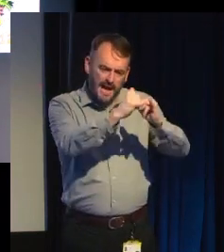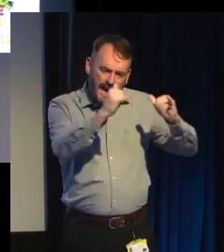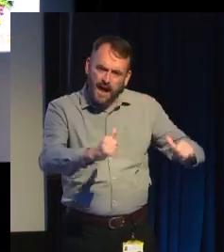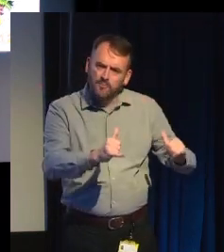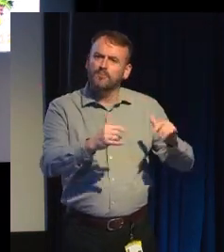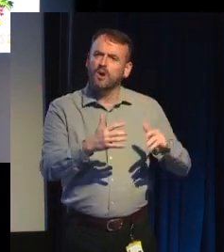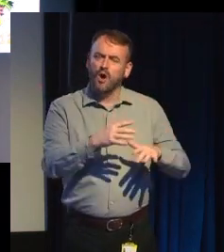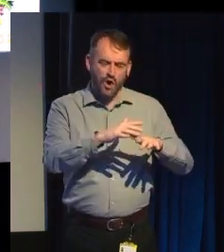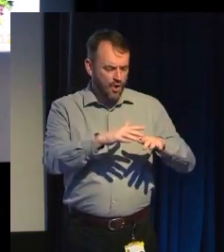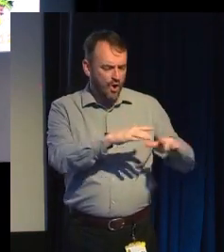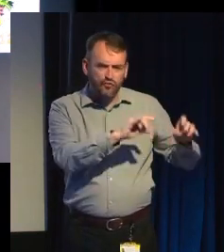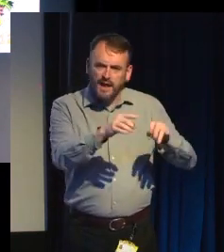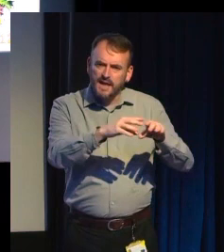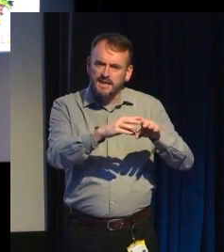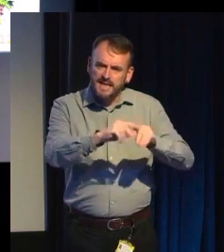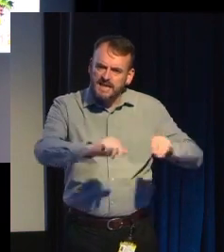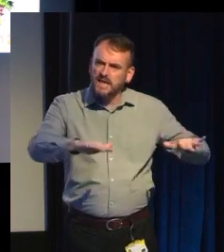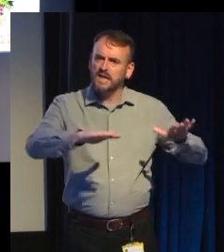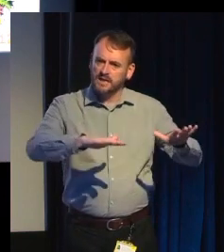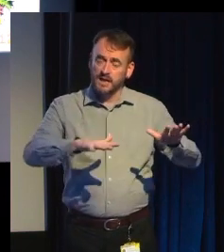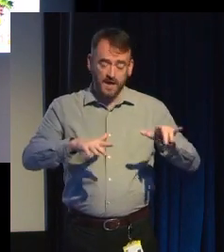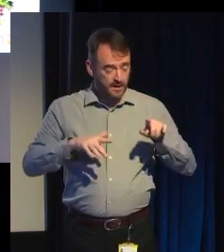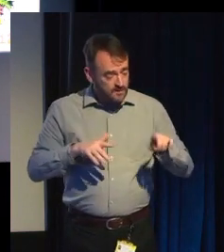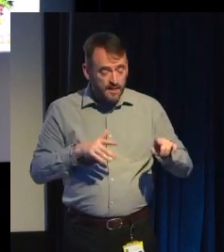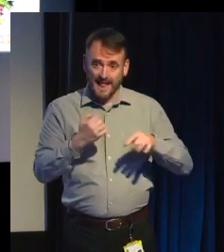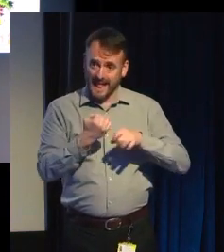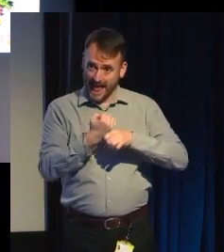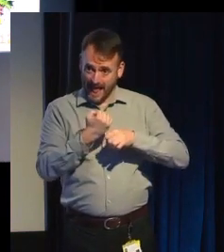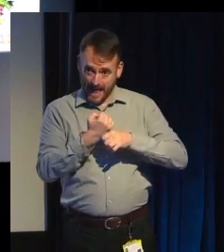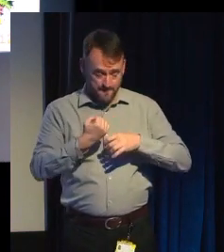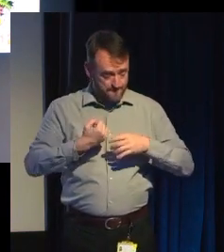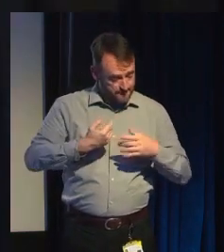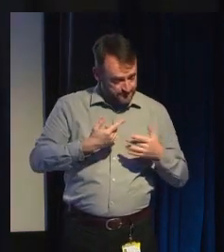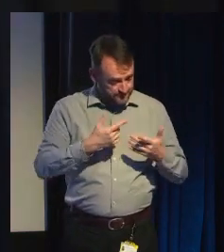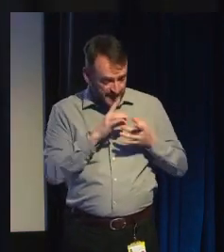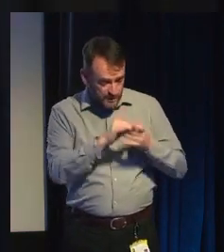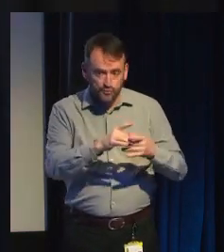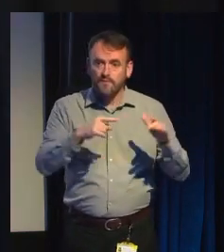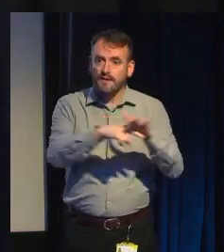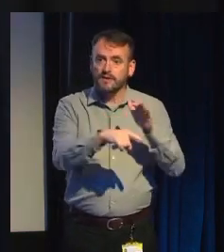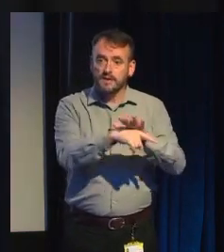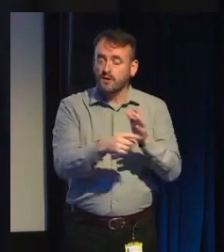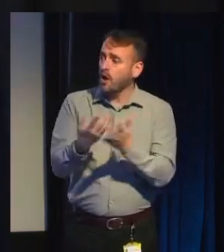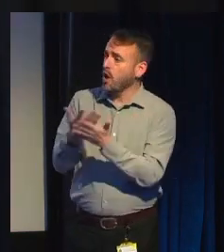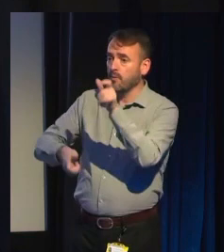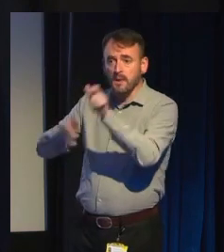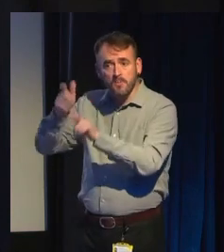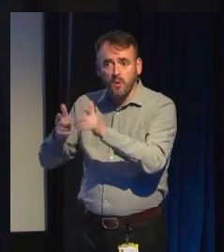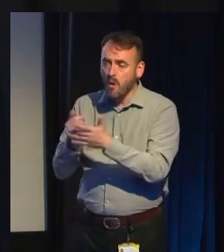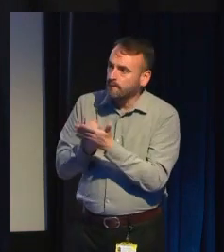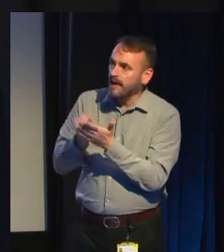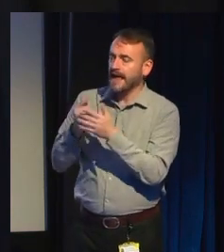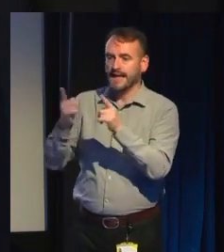But the idea of making a game about refugees offended many people and organisations, large and small.